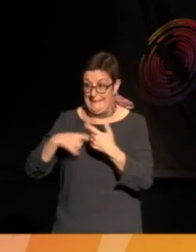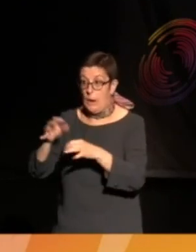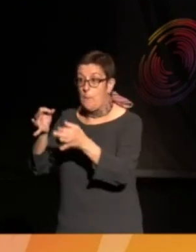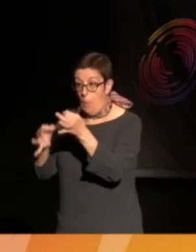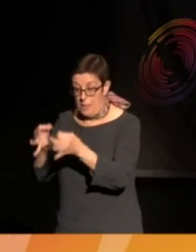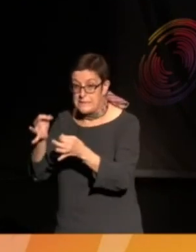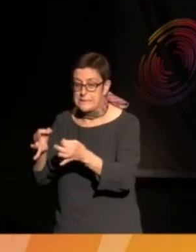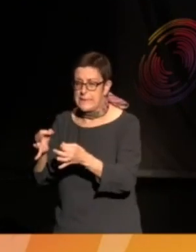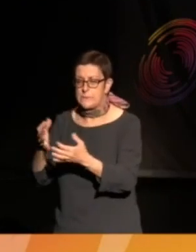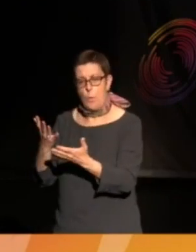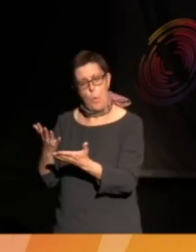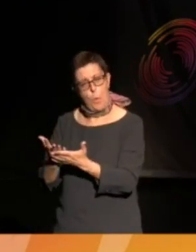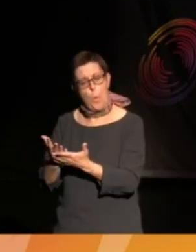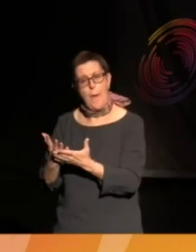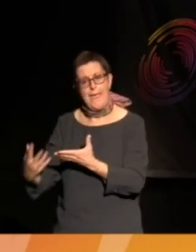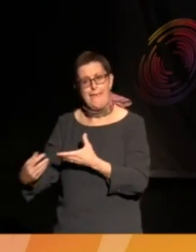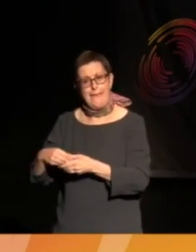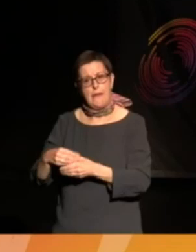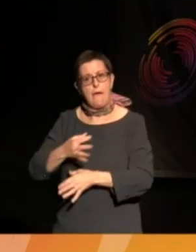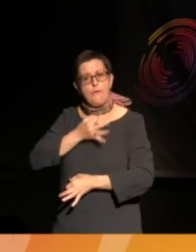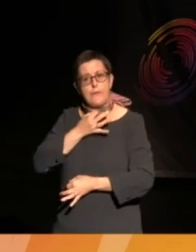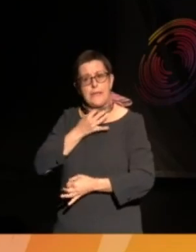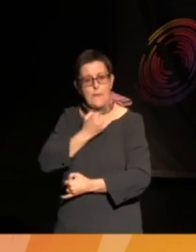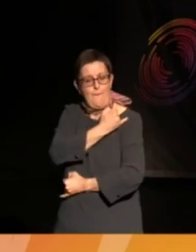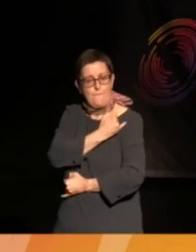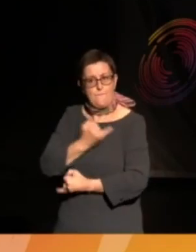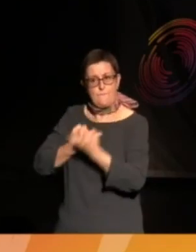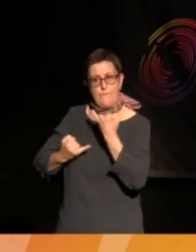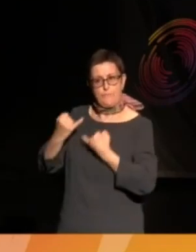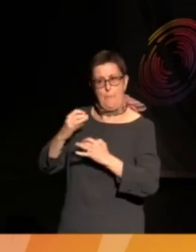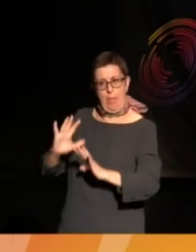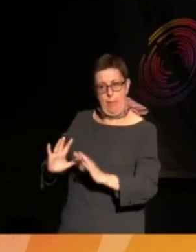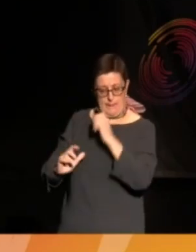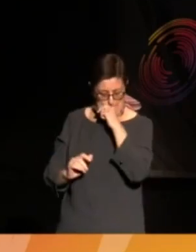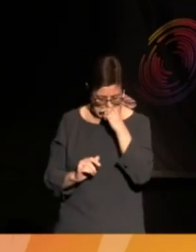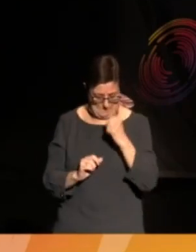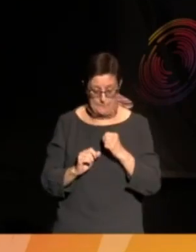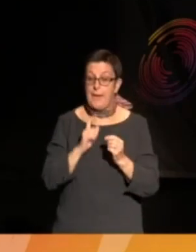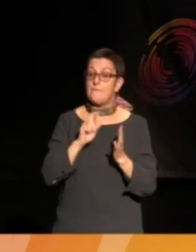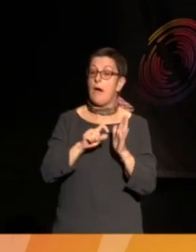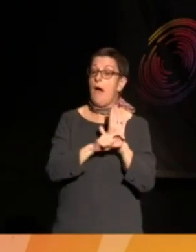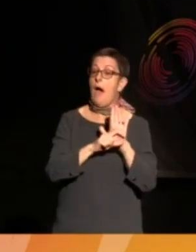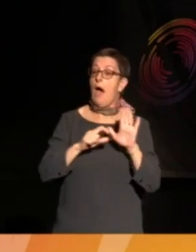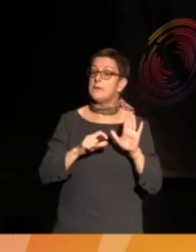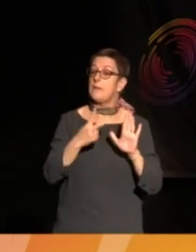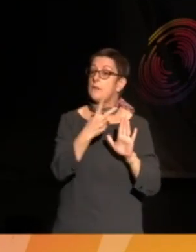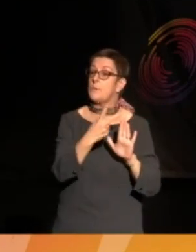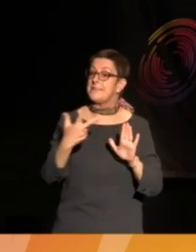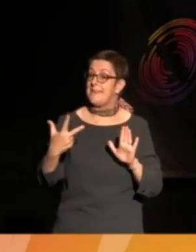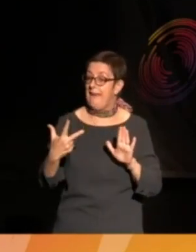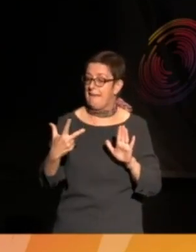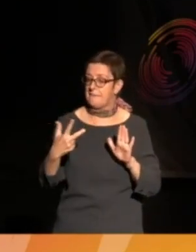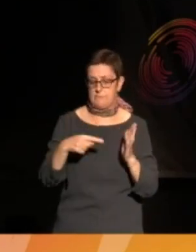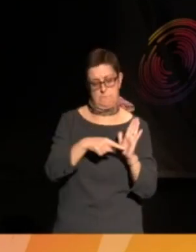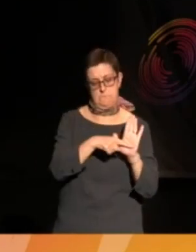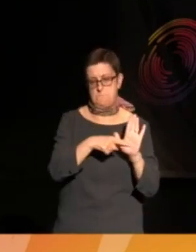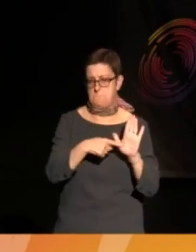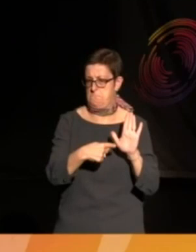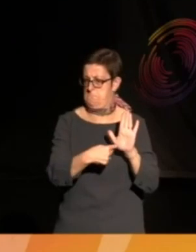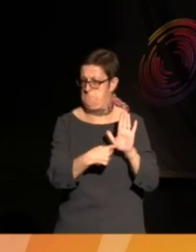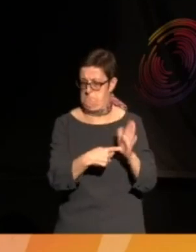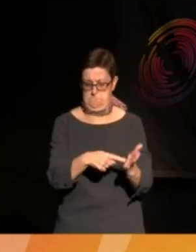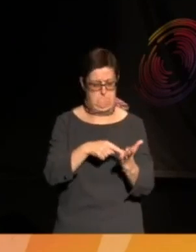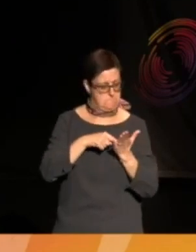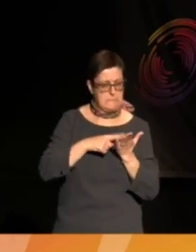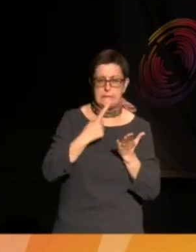I always think about that. But anyway, I got Article 28 which is an article that talks about creating the